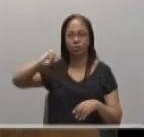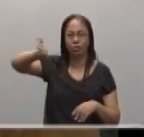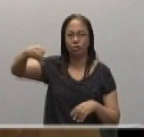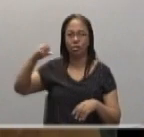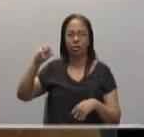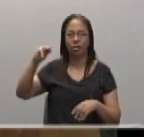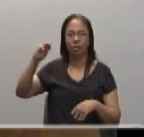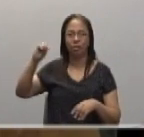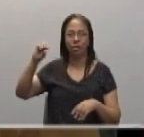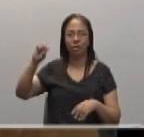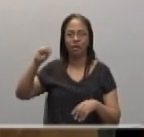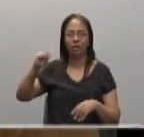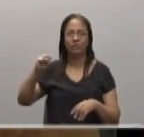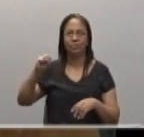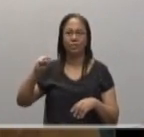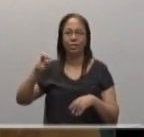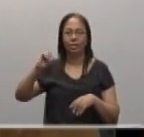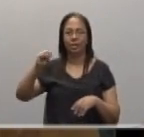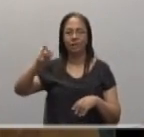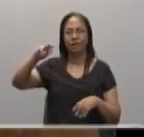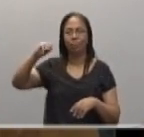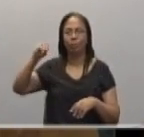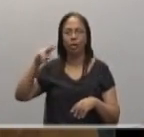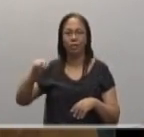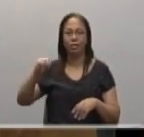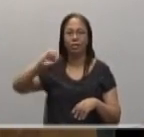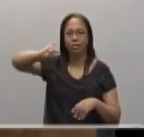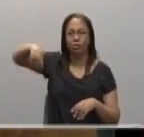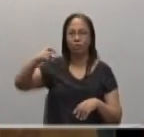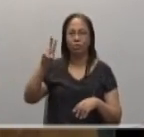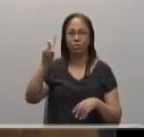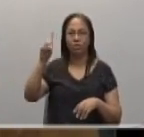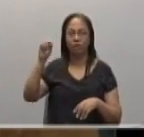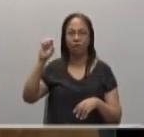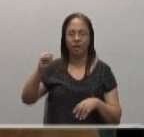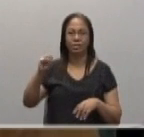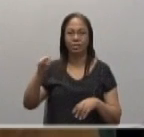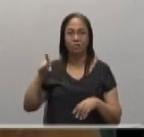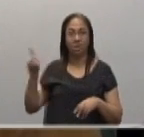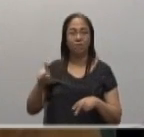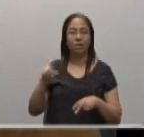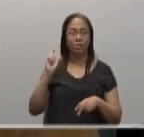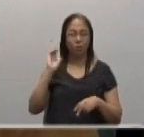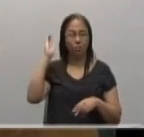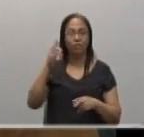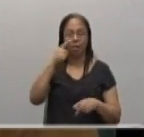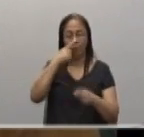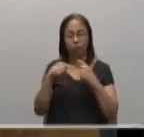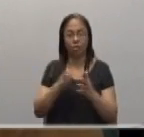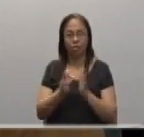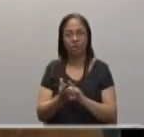the son of Alphaeus and Thaddeus, Simon the zealot, and Judas Iscariot, the one who was to betray him.